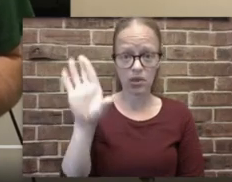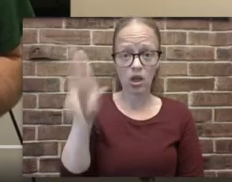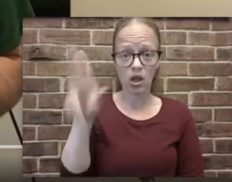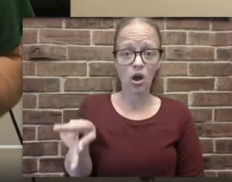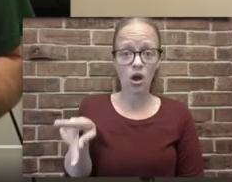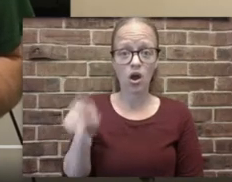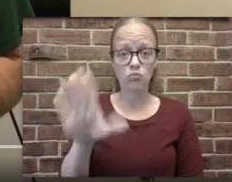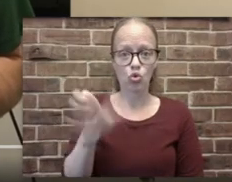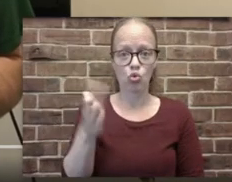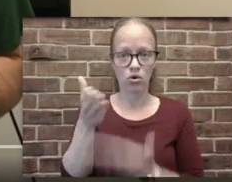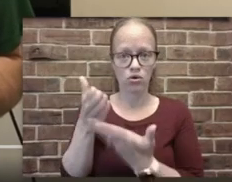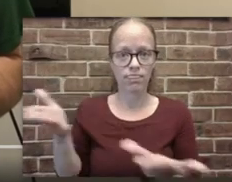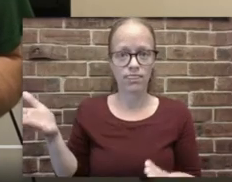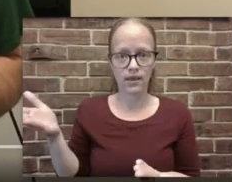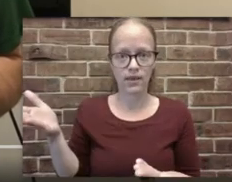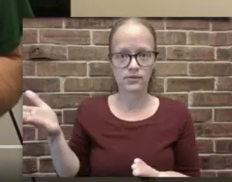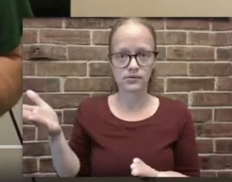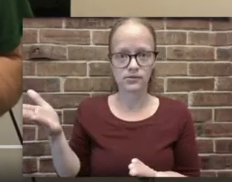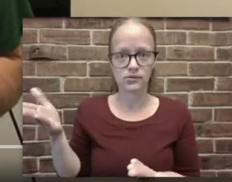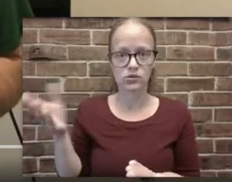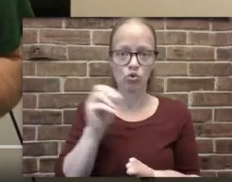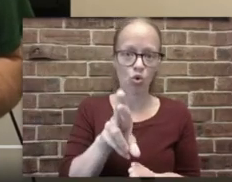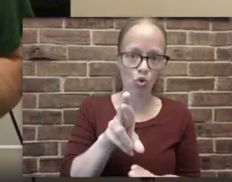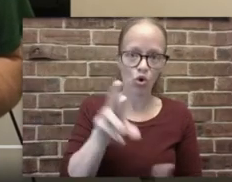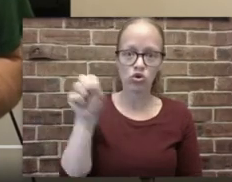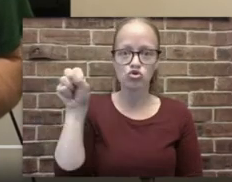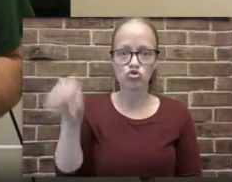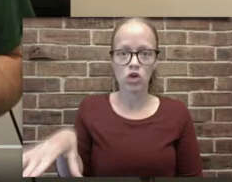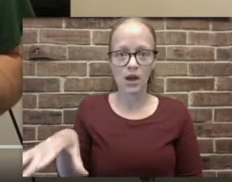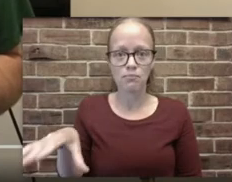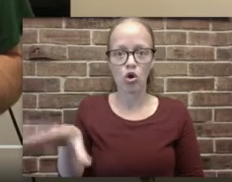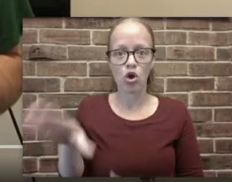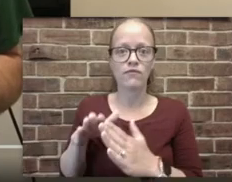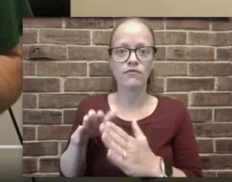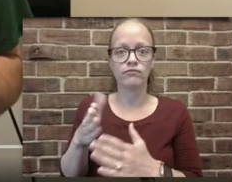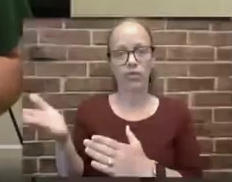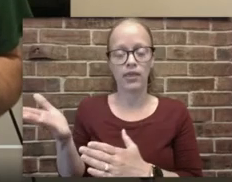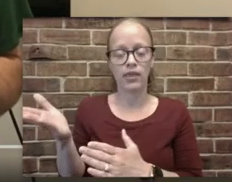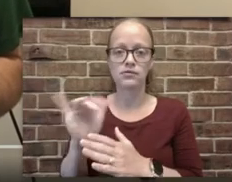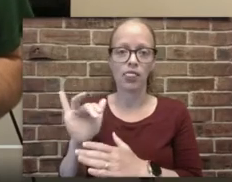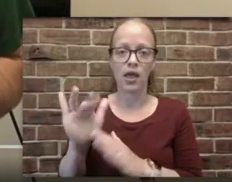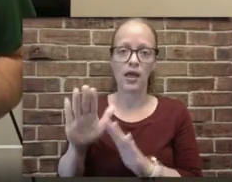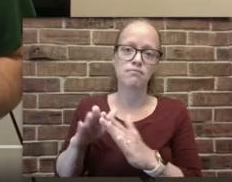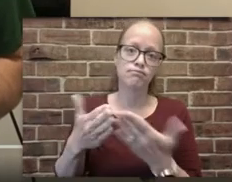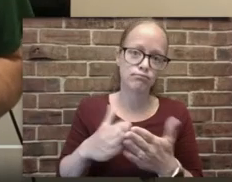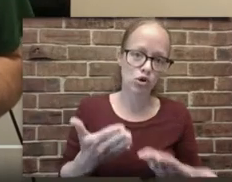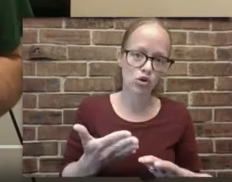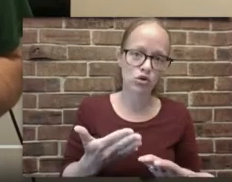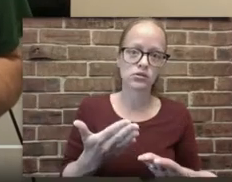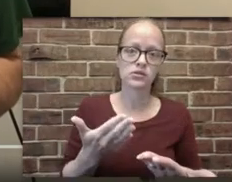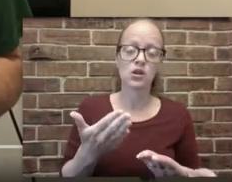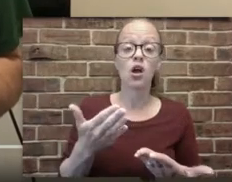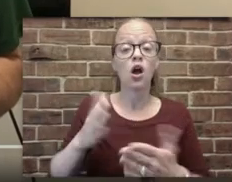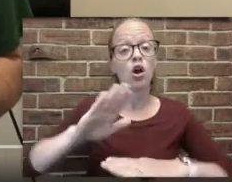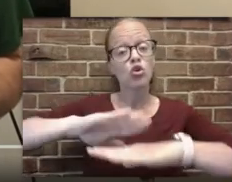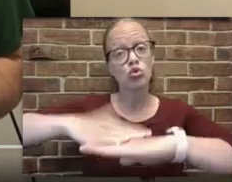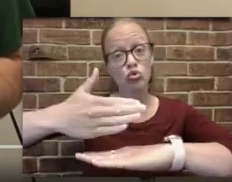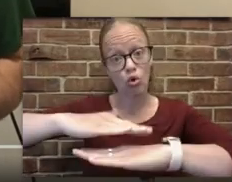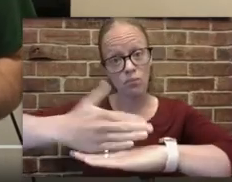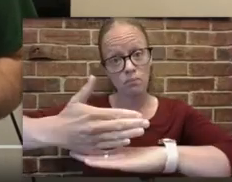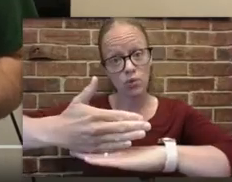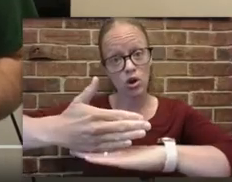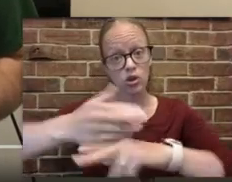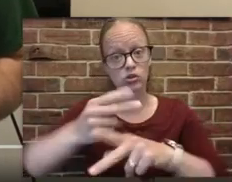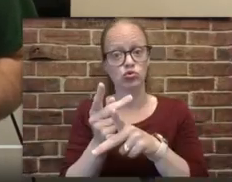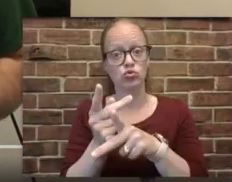Also, to drop off some items. drop off would be like textbooks. Chromebooks will be remaining in your hands over